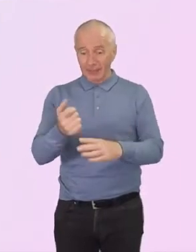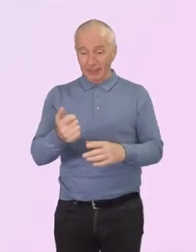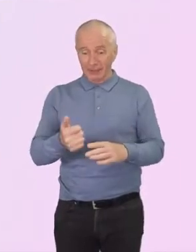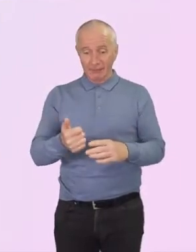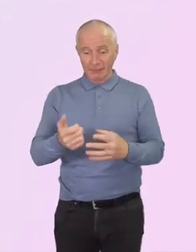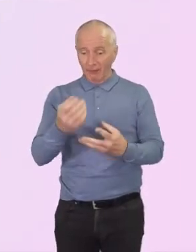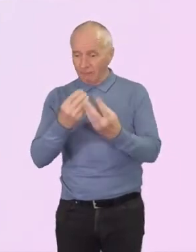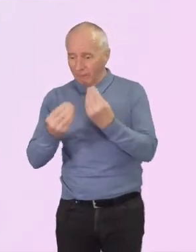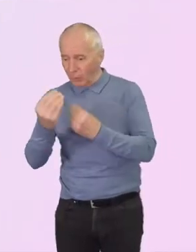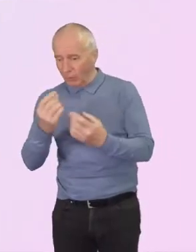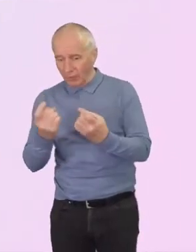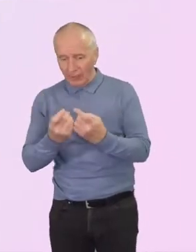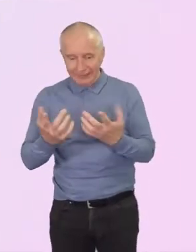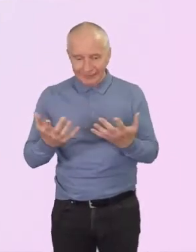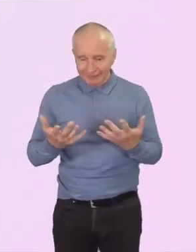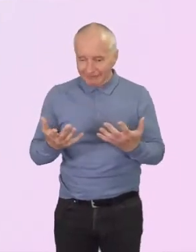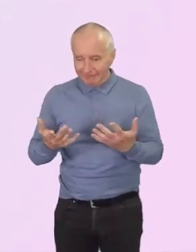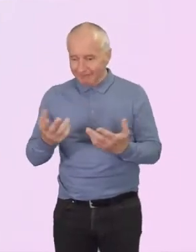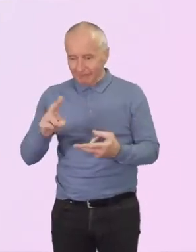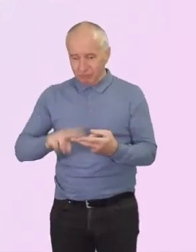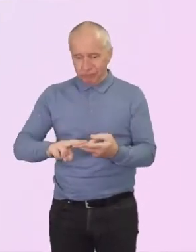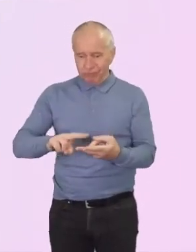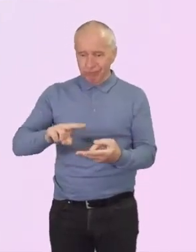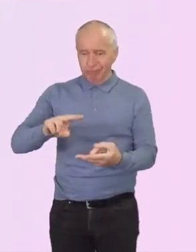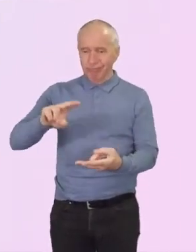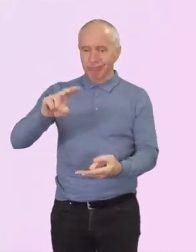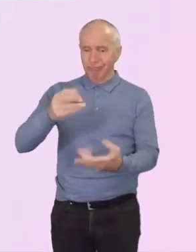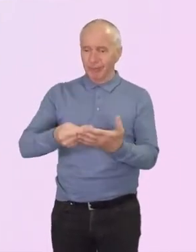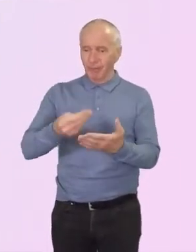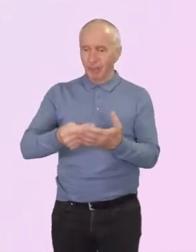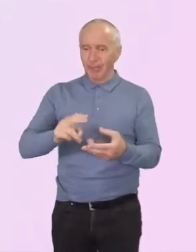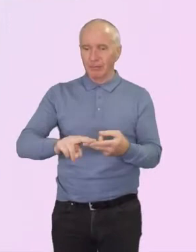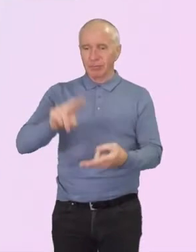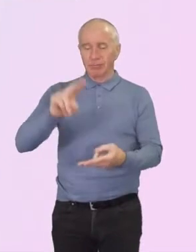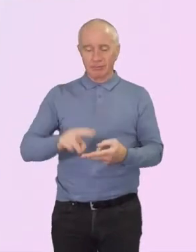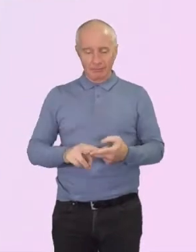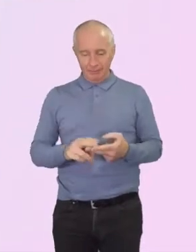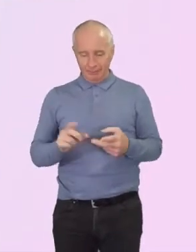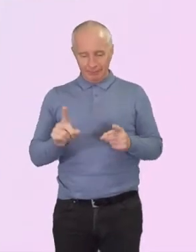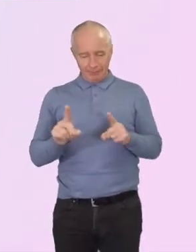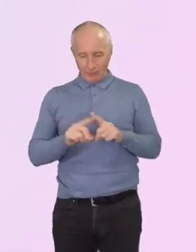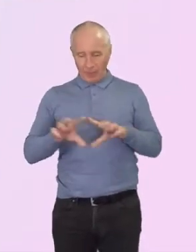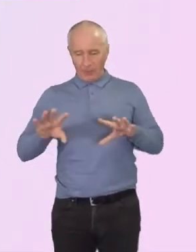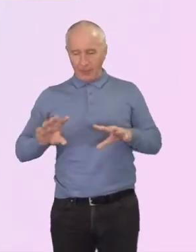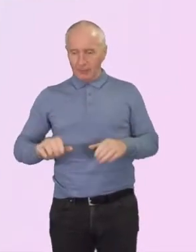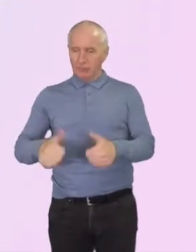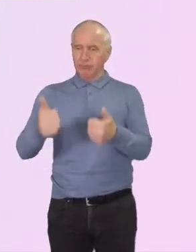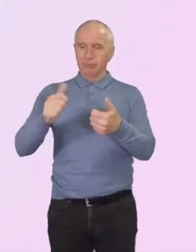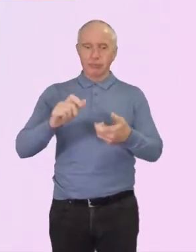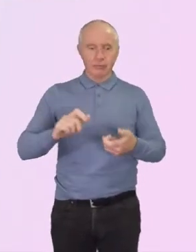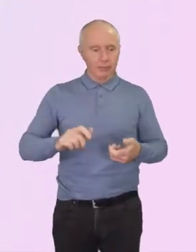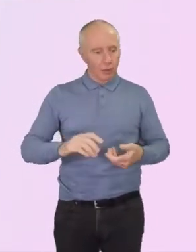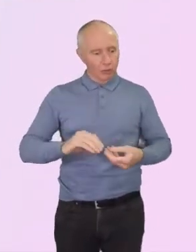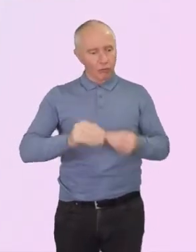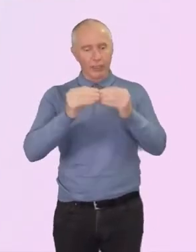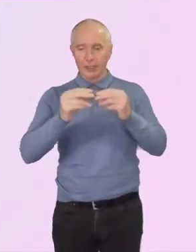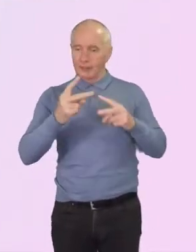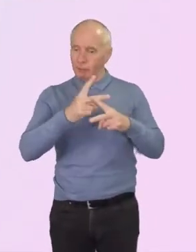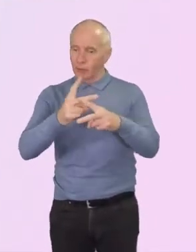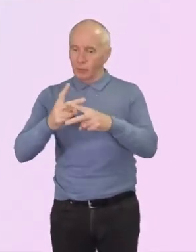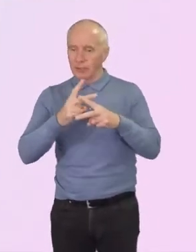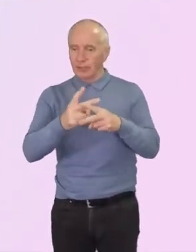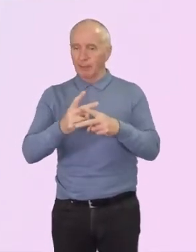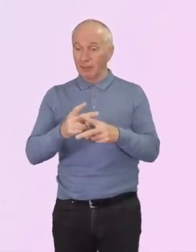what else could they do? And what does good creation stewardship look like at moments such as these in this context?